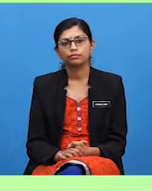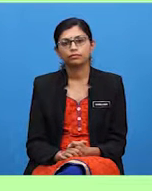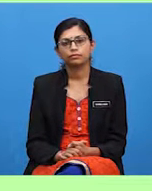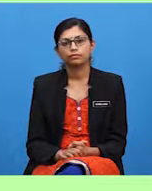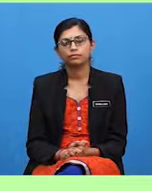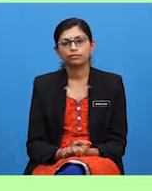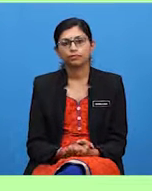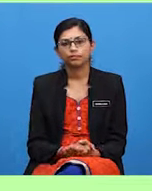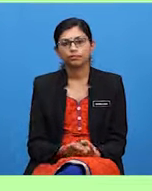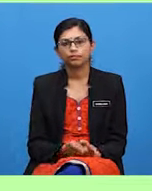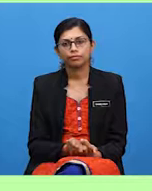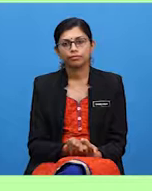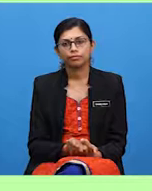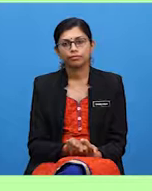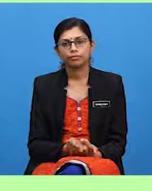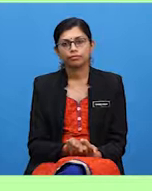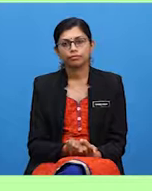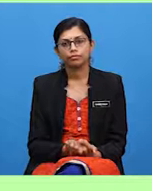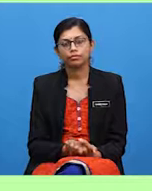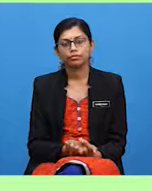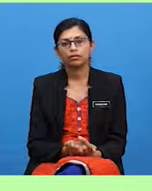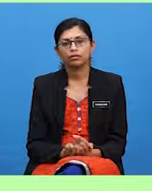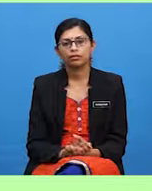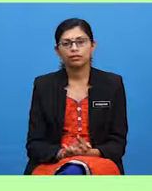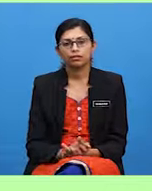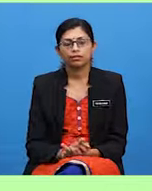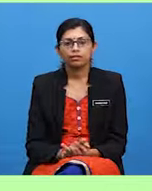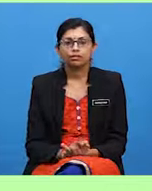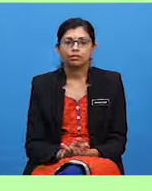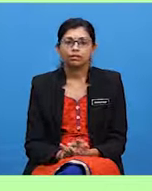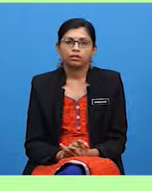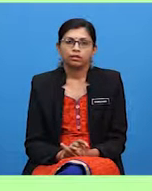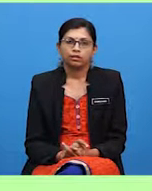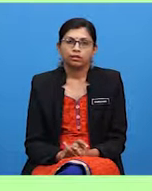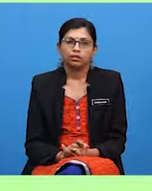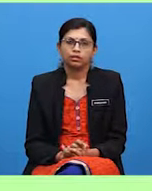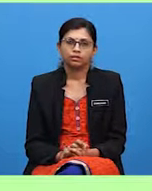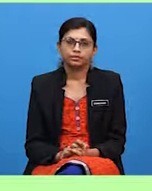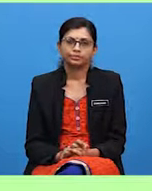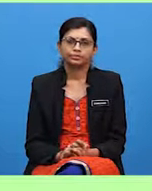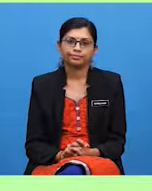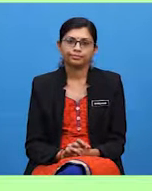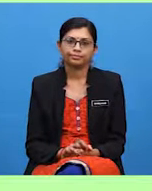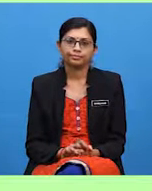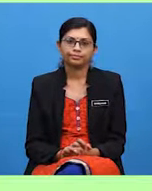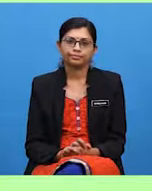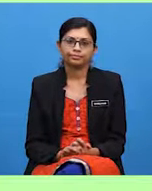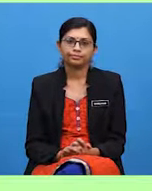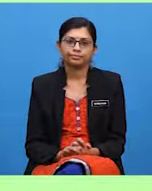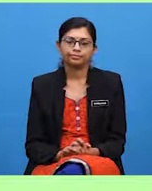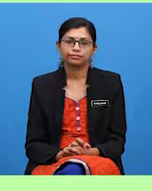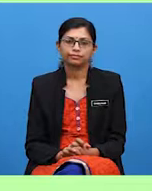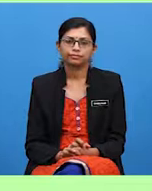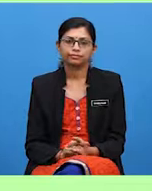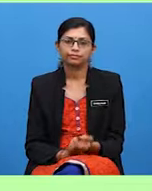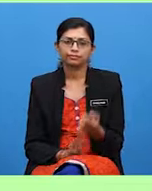amazing animals, you know. What's so amazing about them? Well, first of